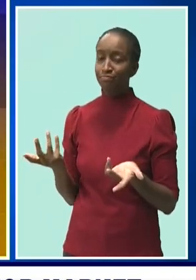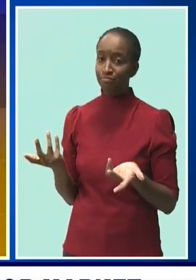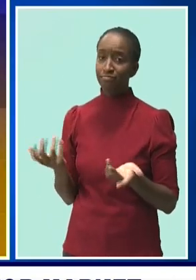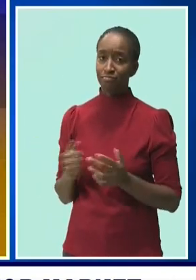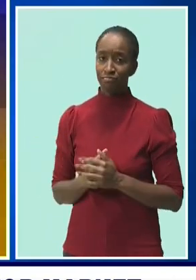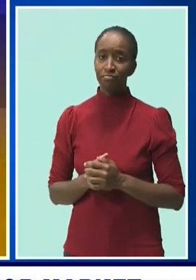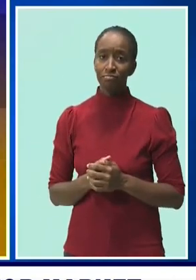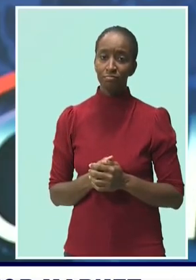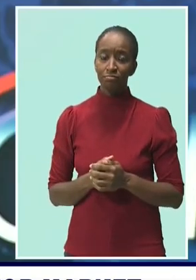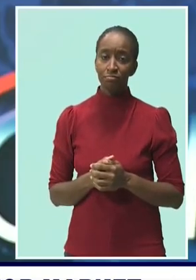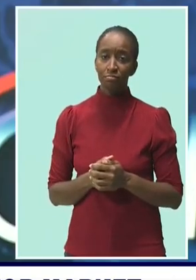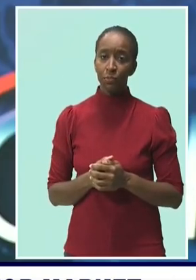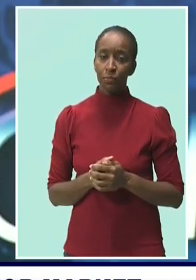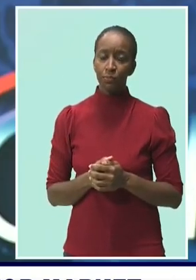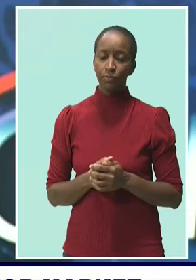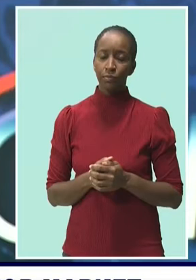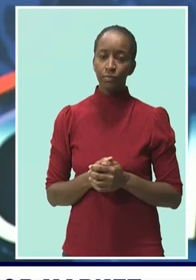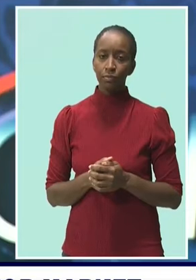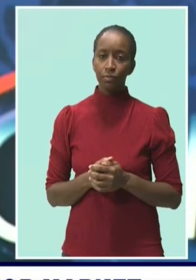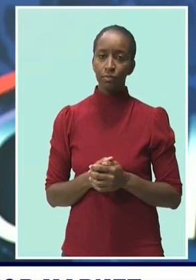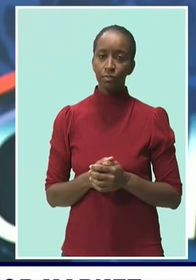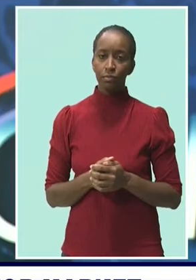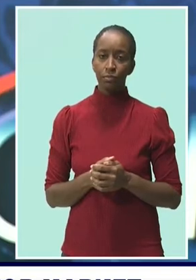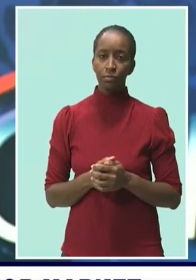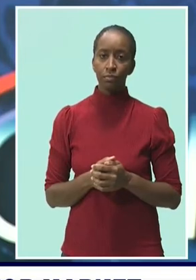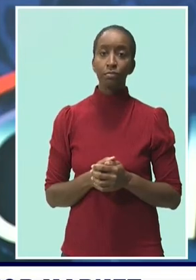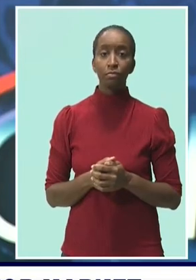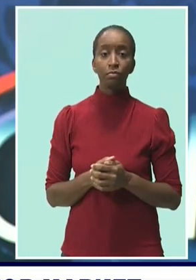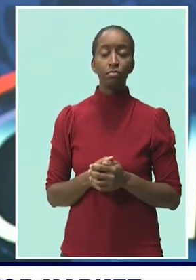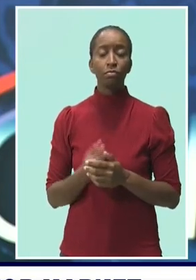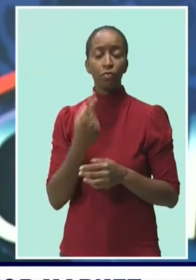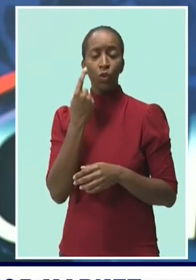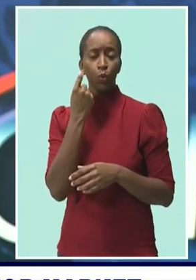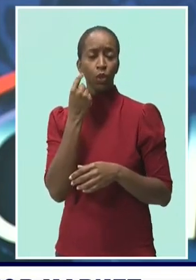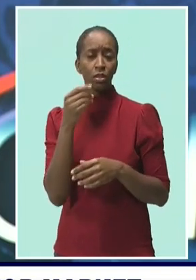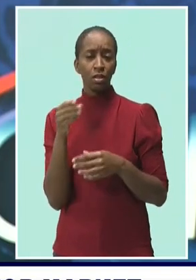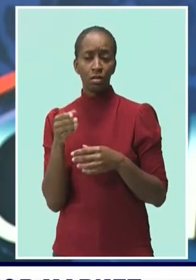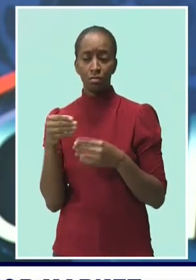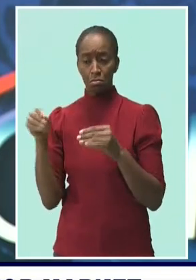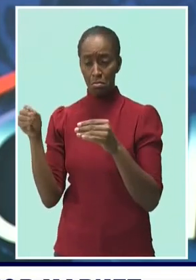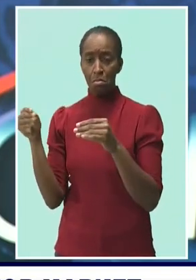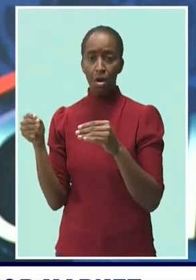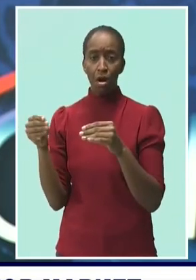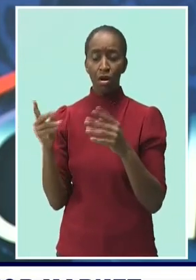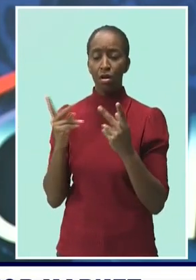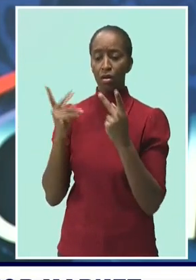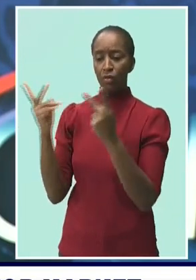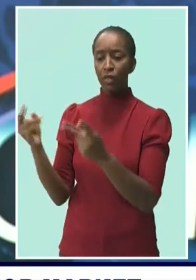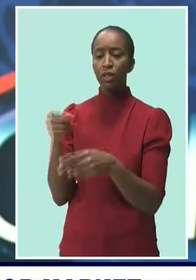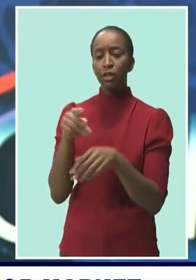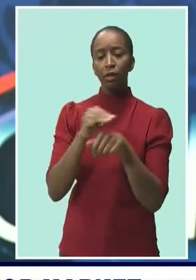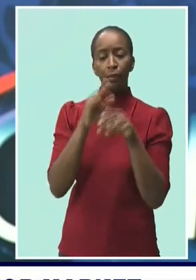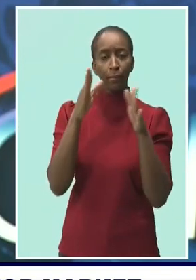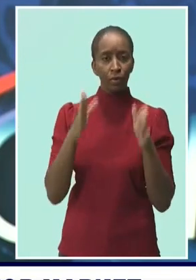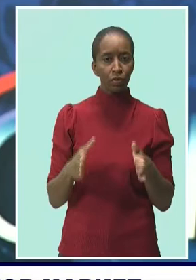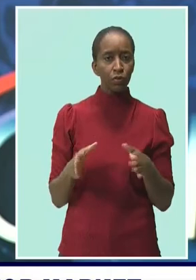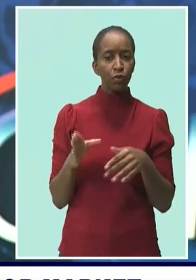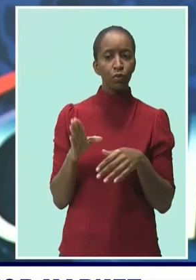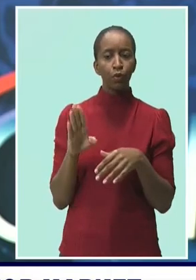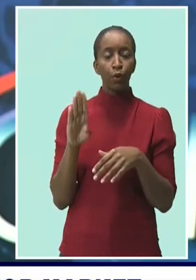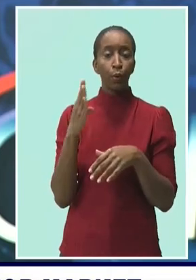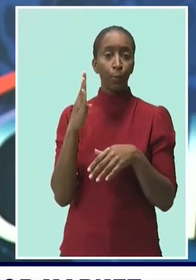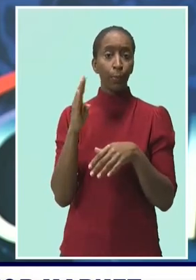absence. And during a visit to the market this morning, Minister of Maritime Affairs and the Blue Economy Kirk Humphrey